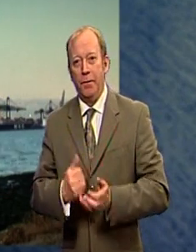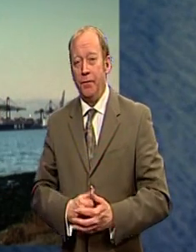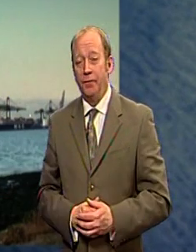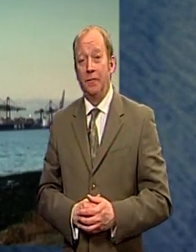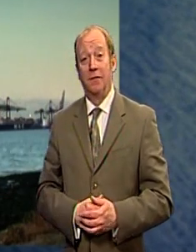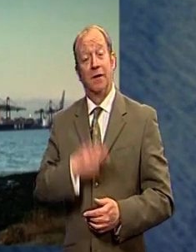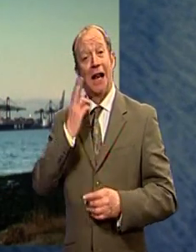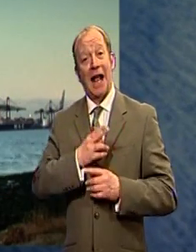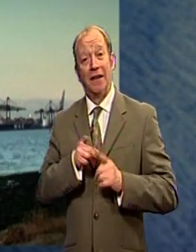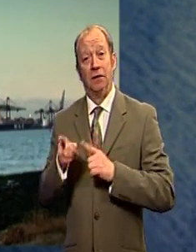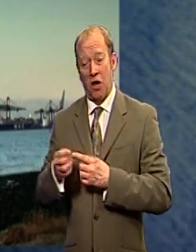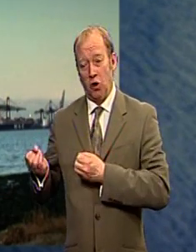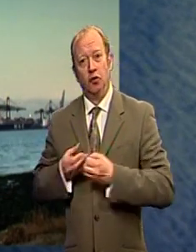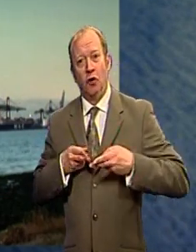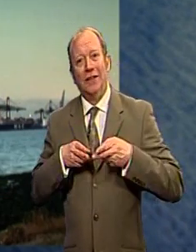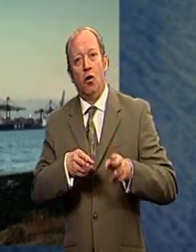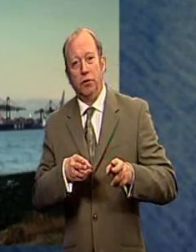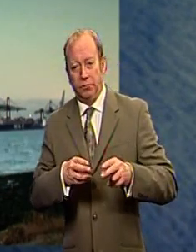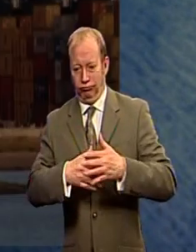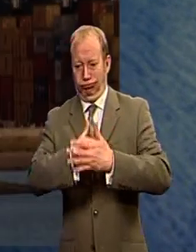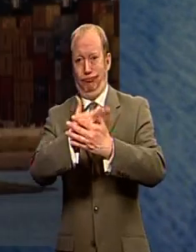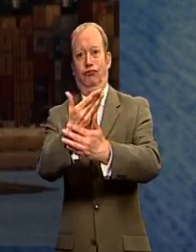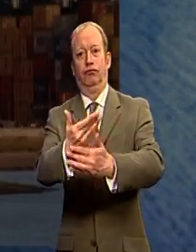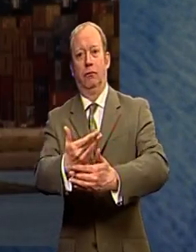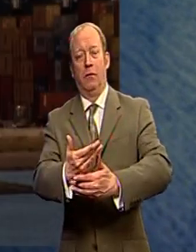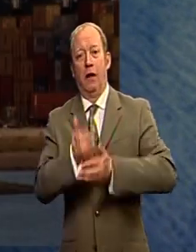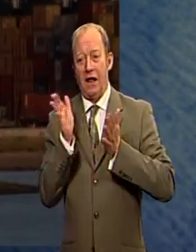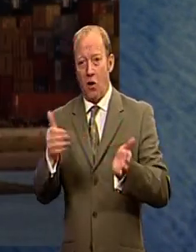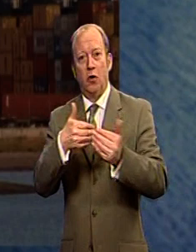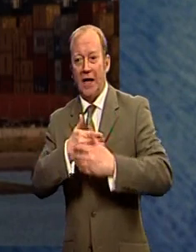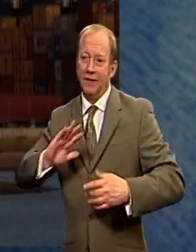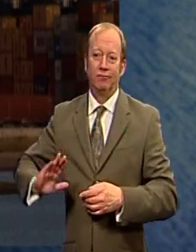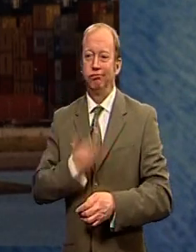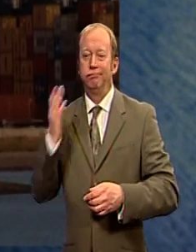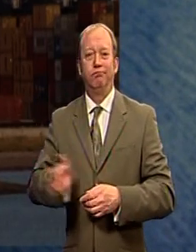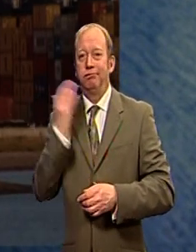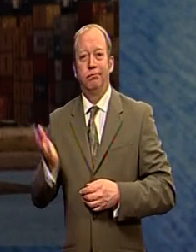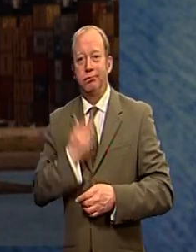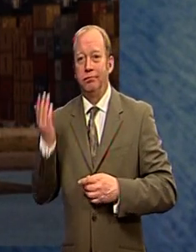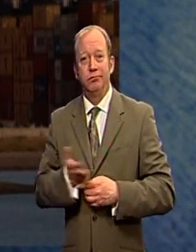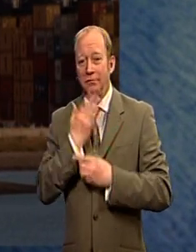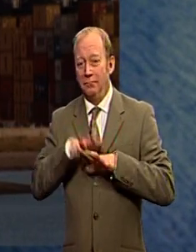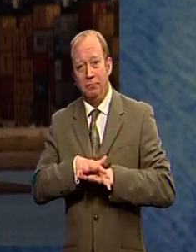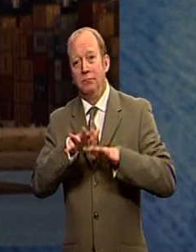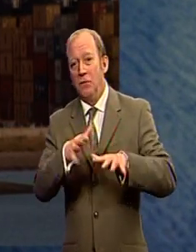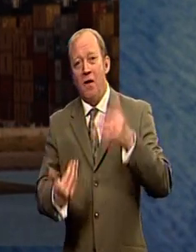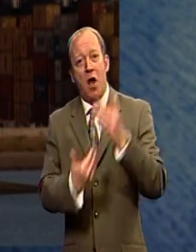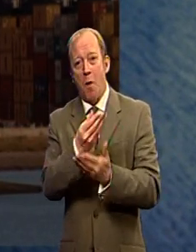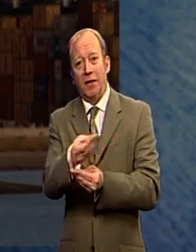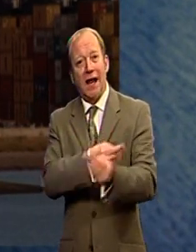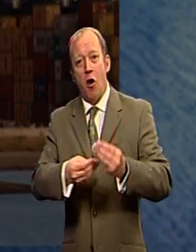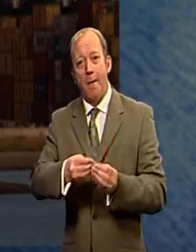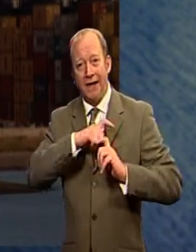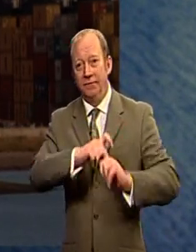Once again, trade routes are beginning to thrive and the containers are moving supplying the lifeblood of our modern economy.